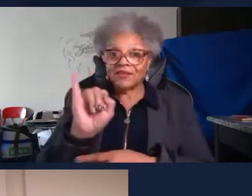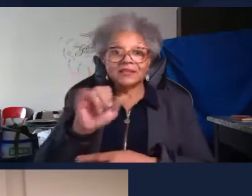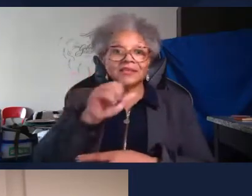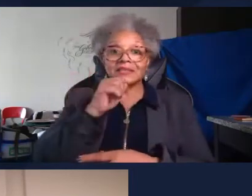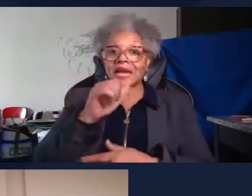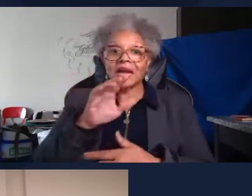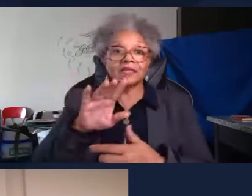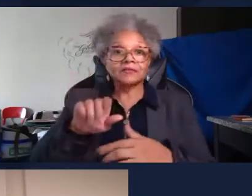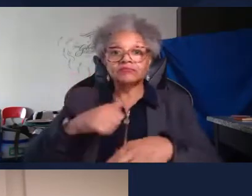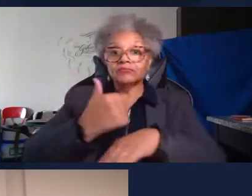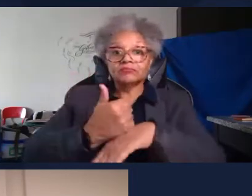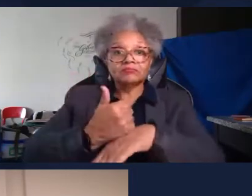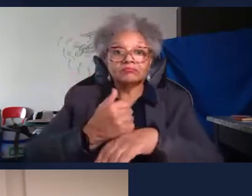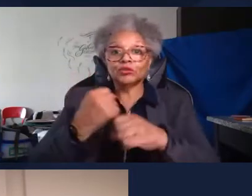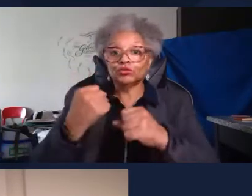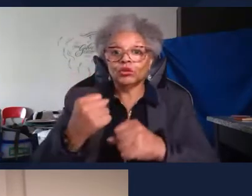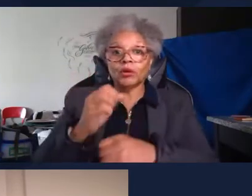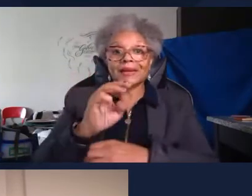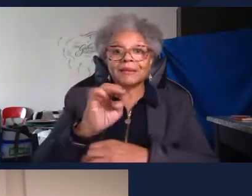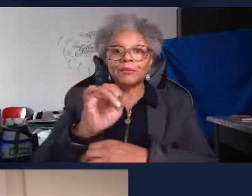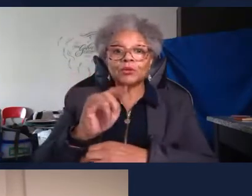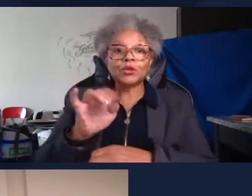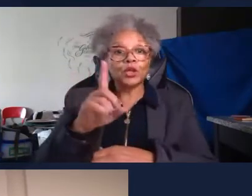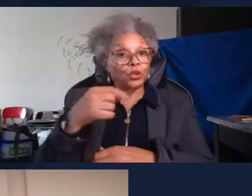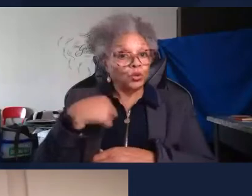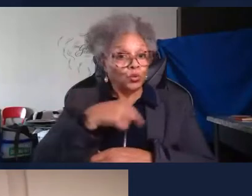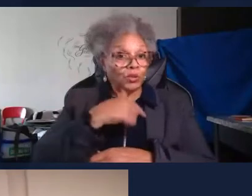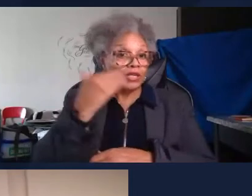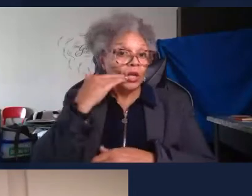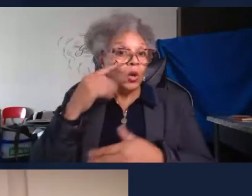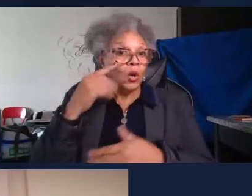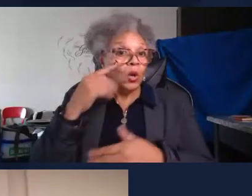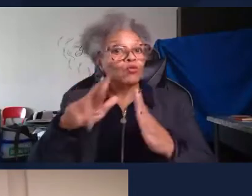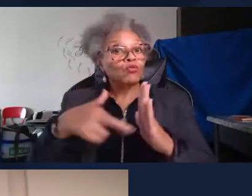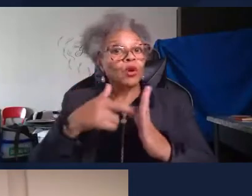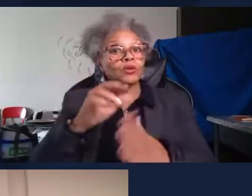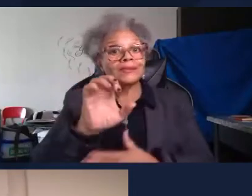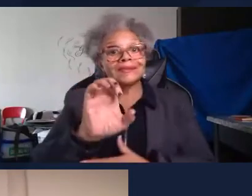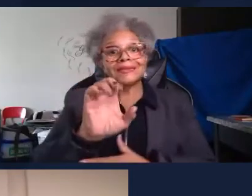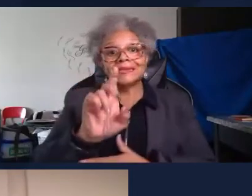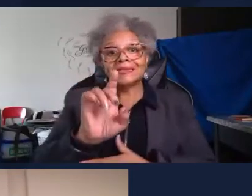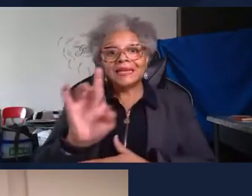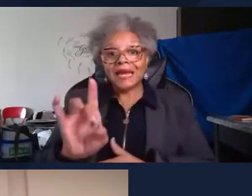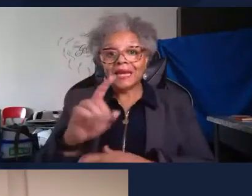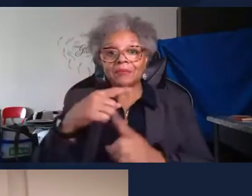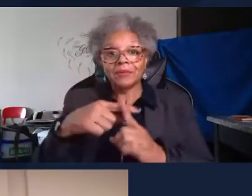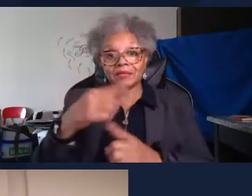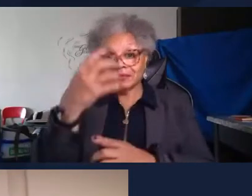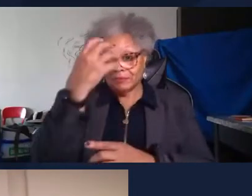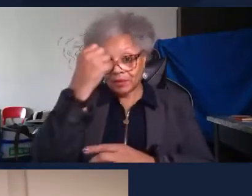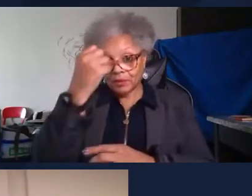what role CD8 positive memory T-cells have in immunity or pathology against RSV